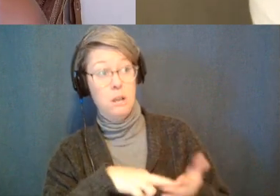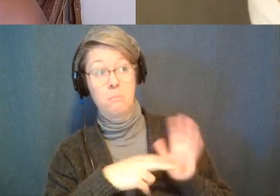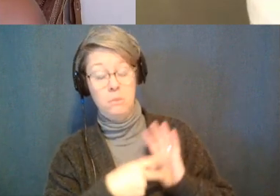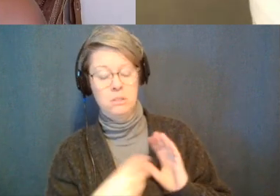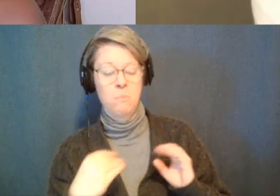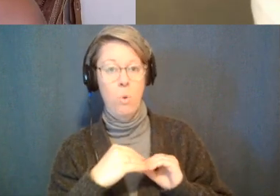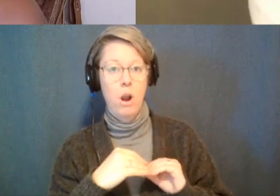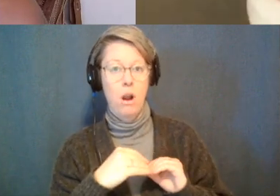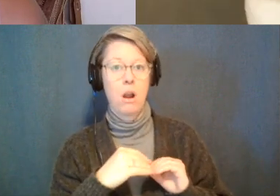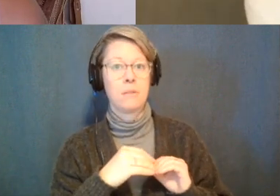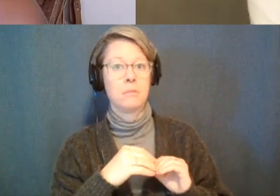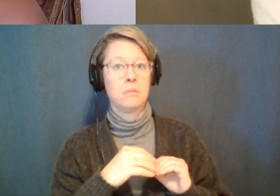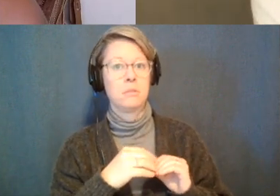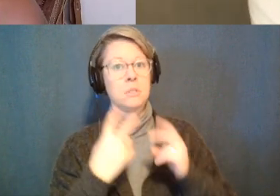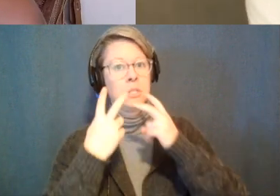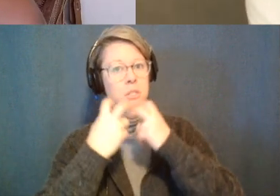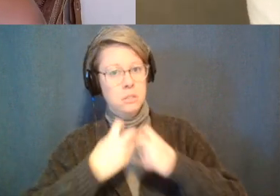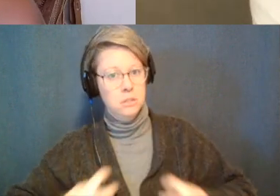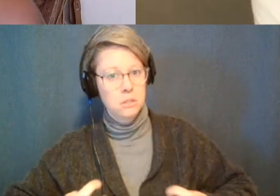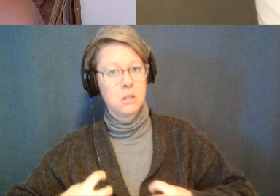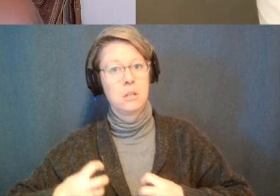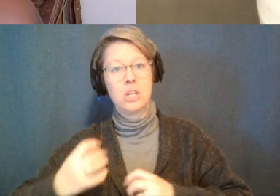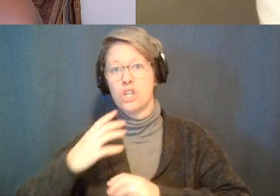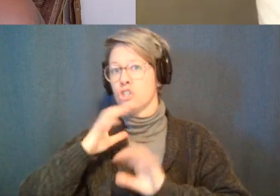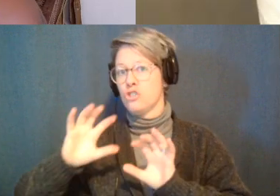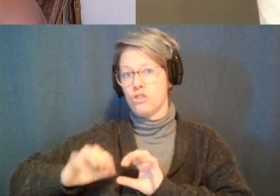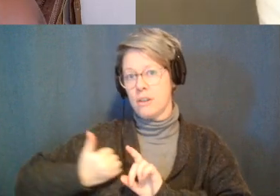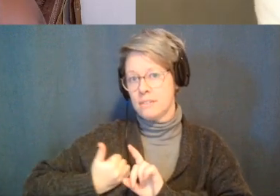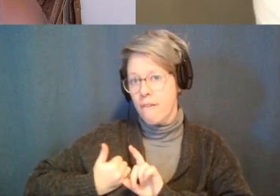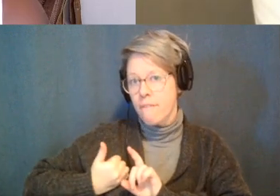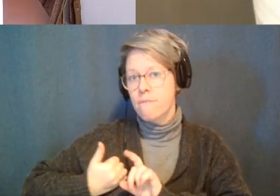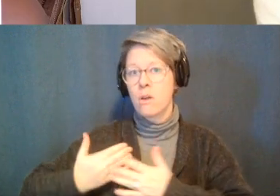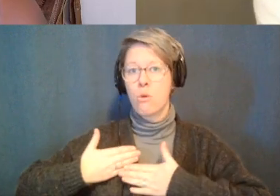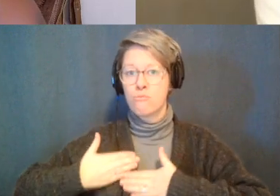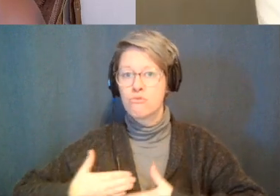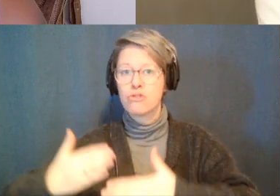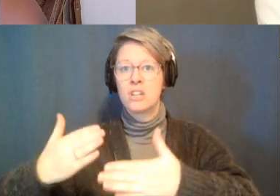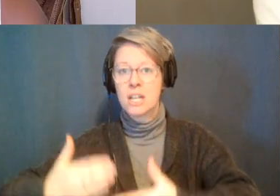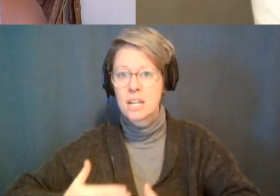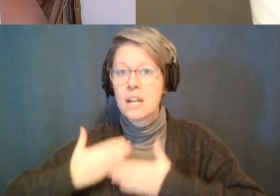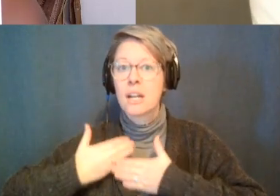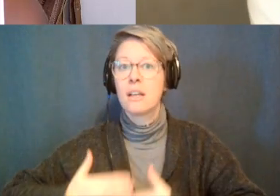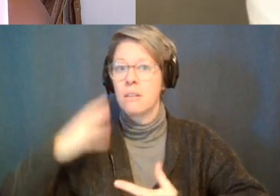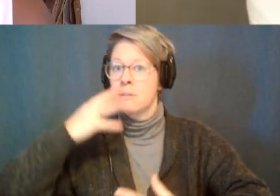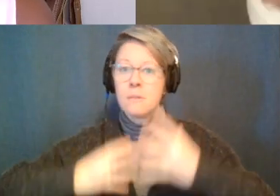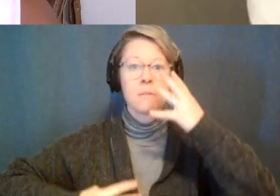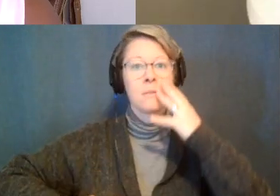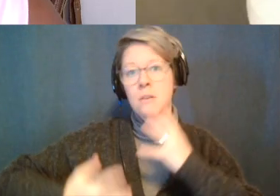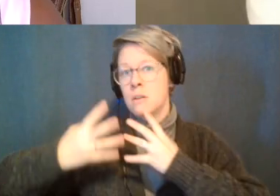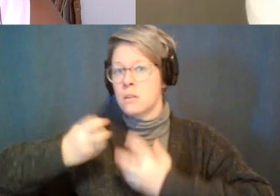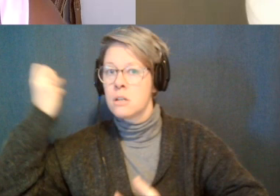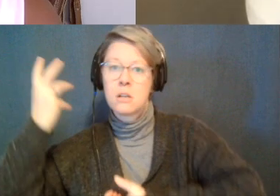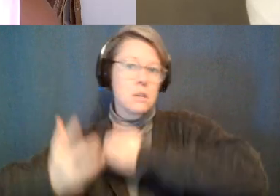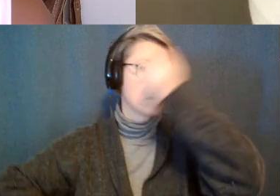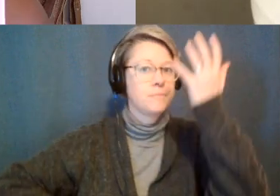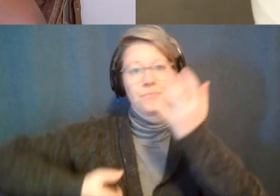perfect now let's move into shadow work let's sit down let's breathe into this experience and literally don't